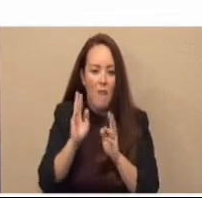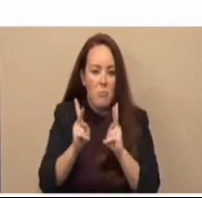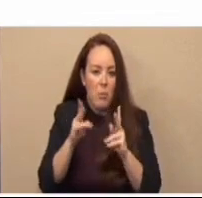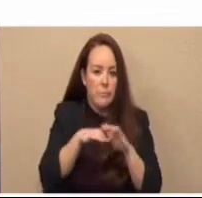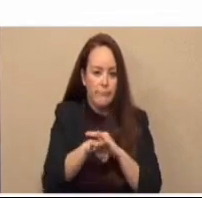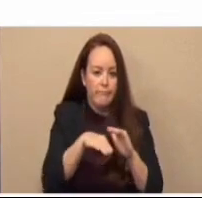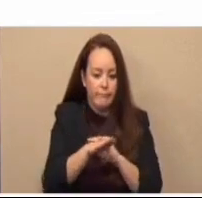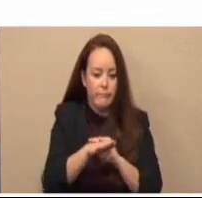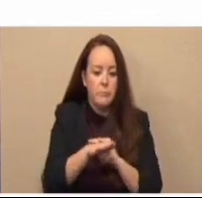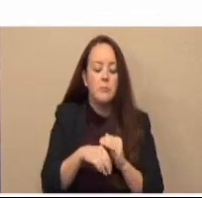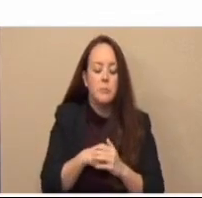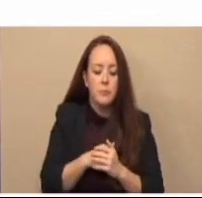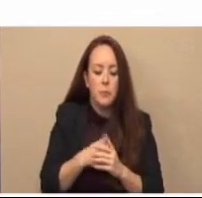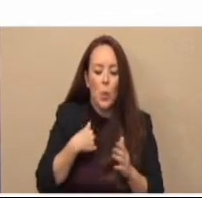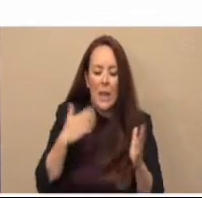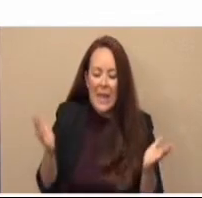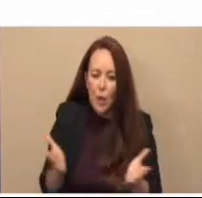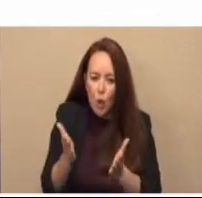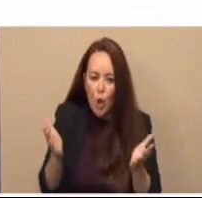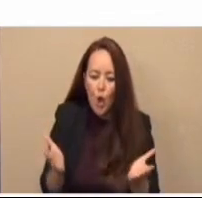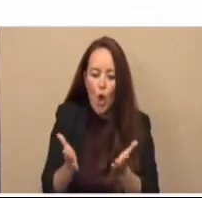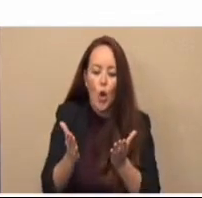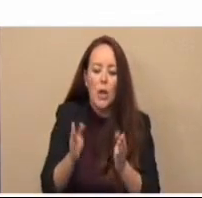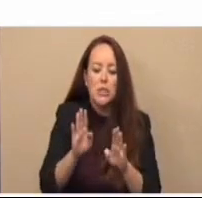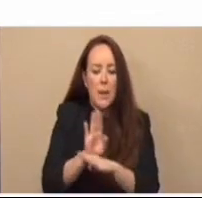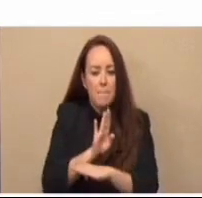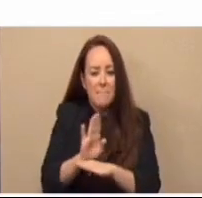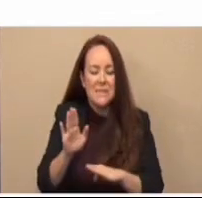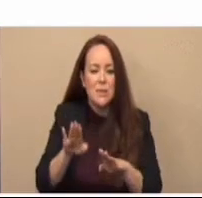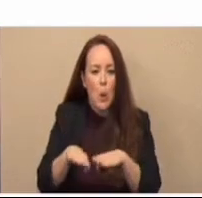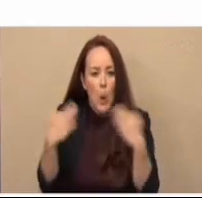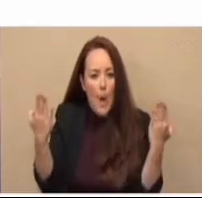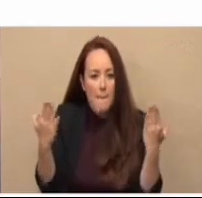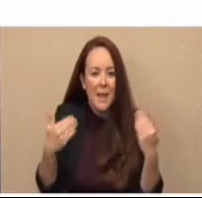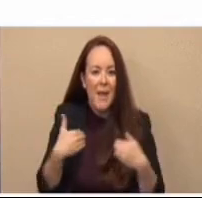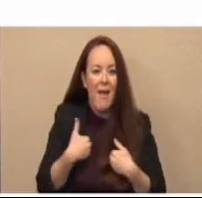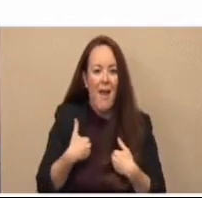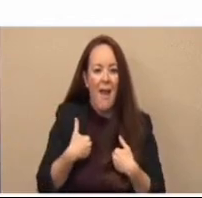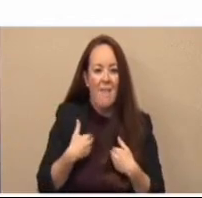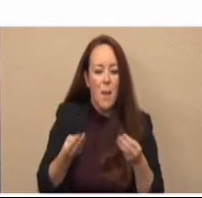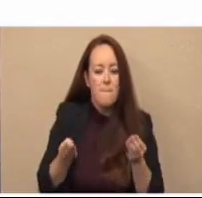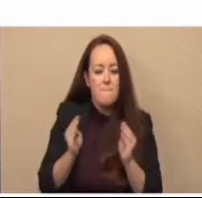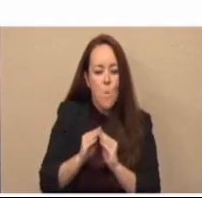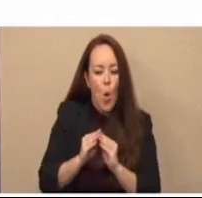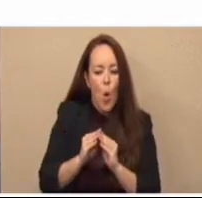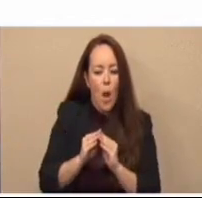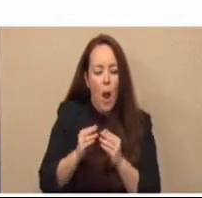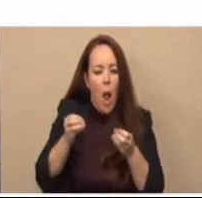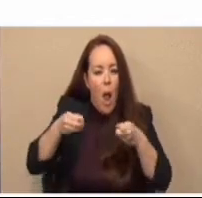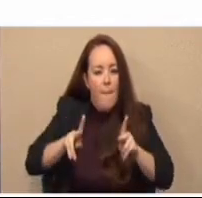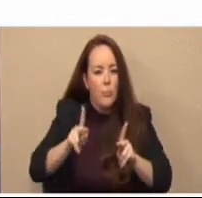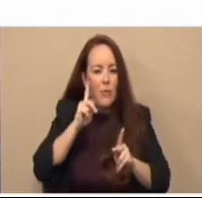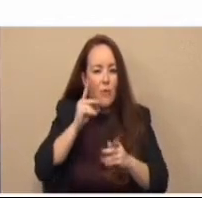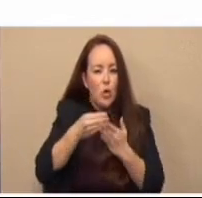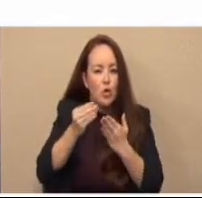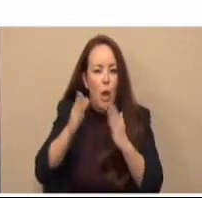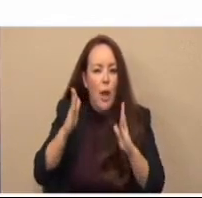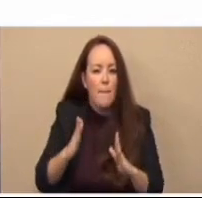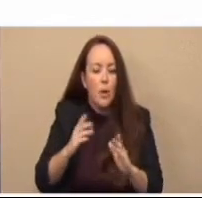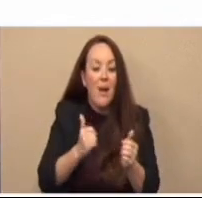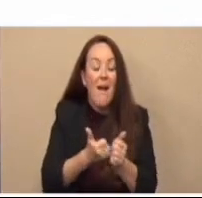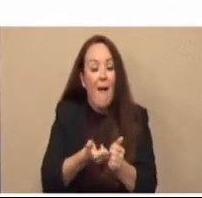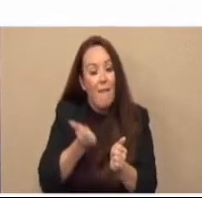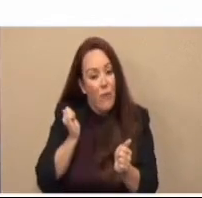for the businesses to open and have a wider opportunity for shoppers to